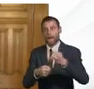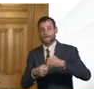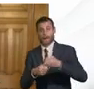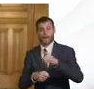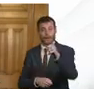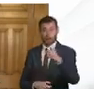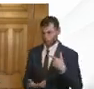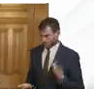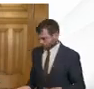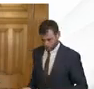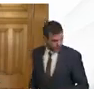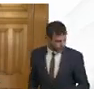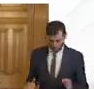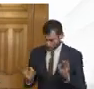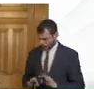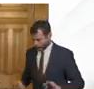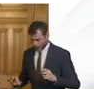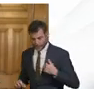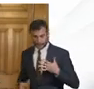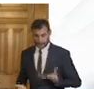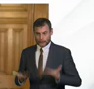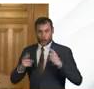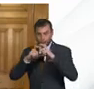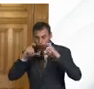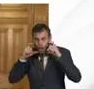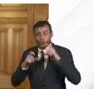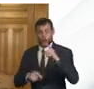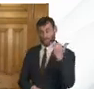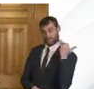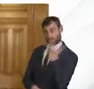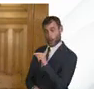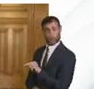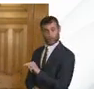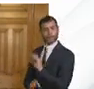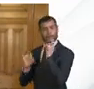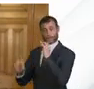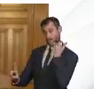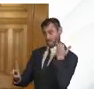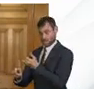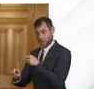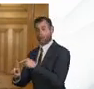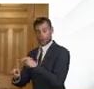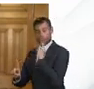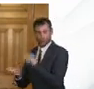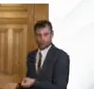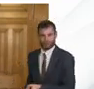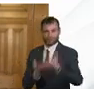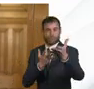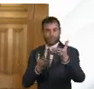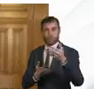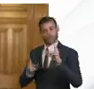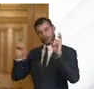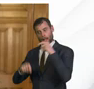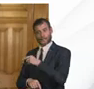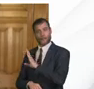hotline if you don't have the ppe that you need then we will get it to you that's literally a military effort to get